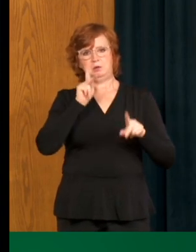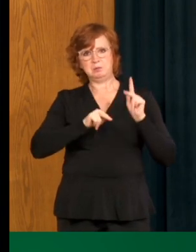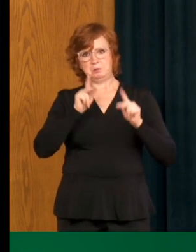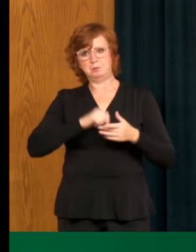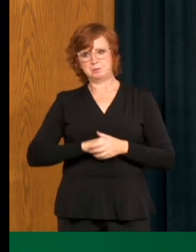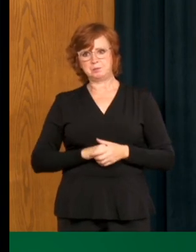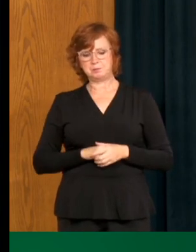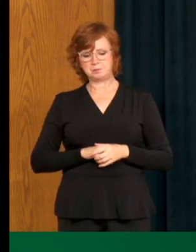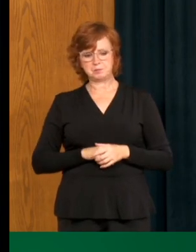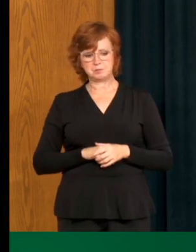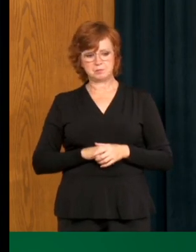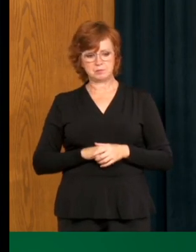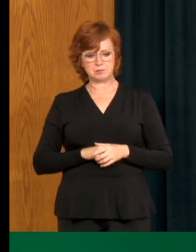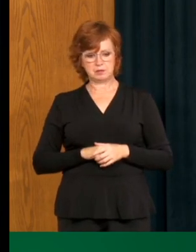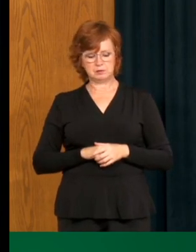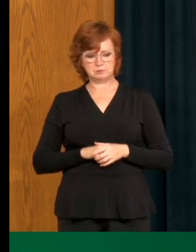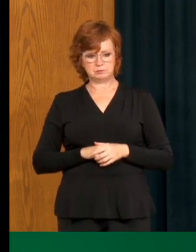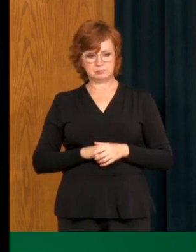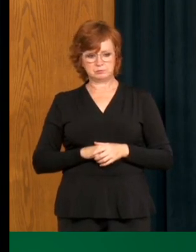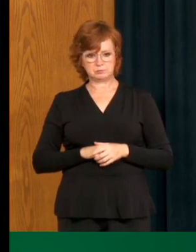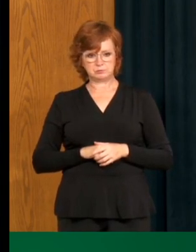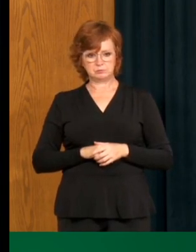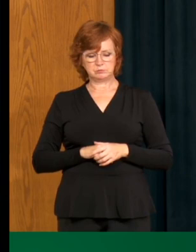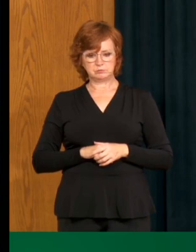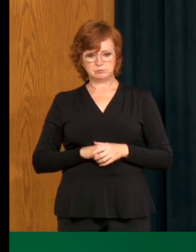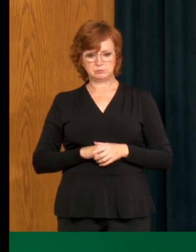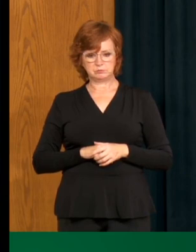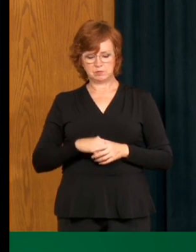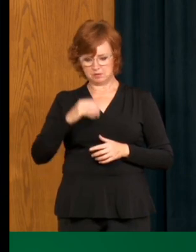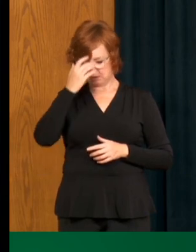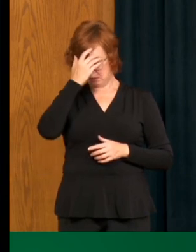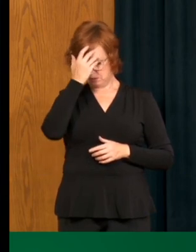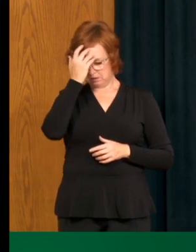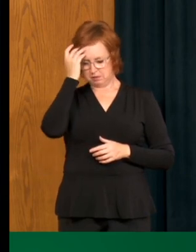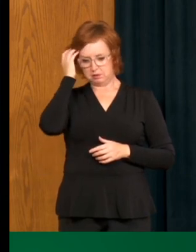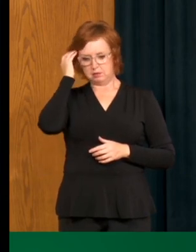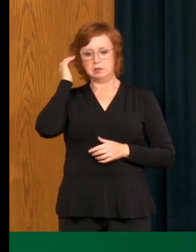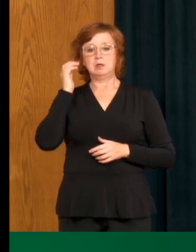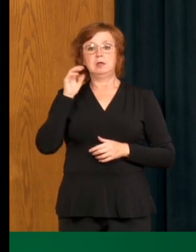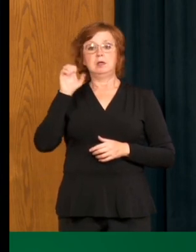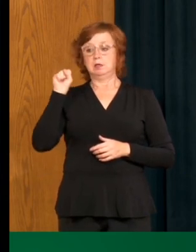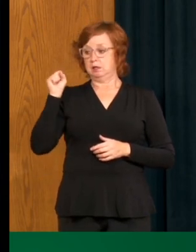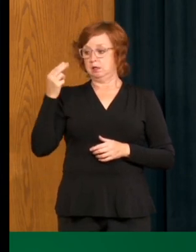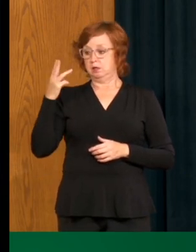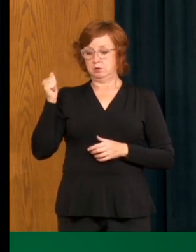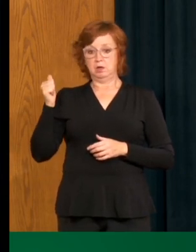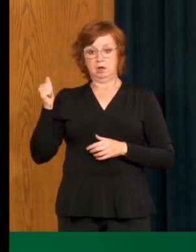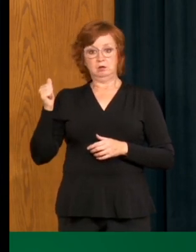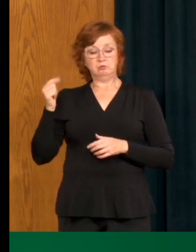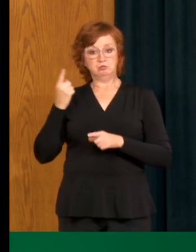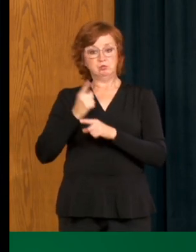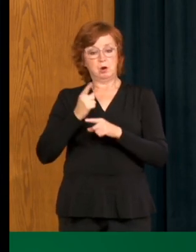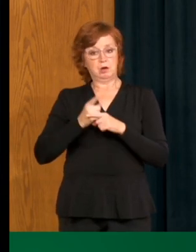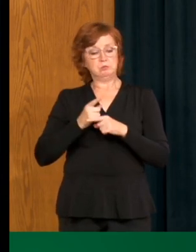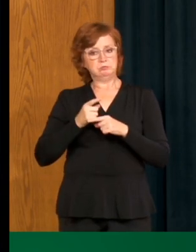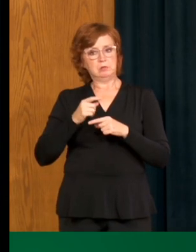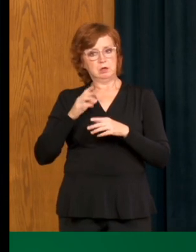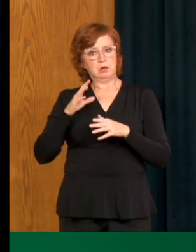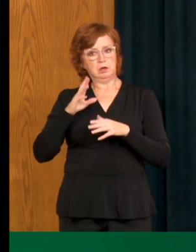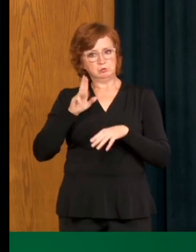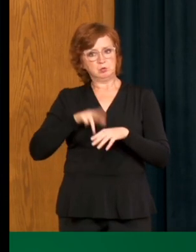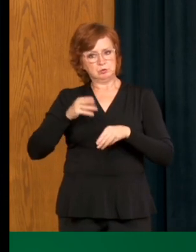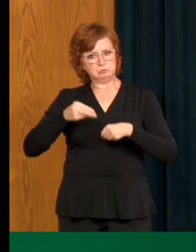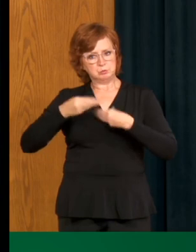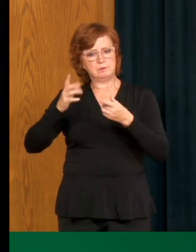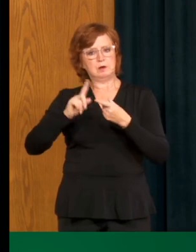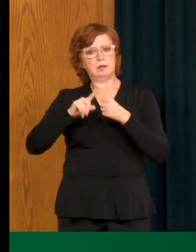there is the part of the outreach of the Saskatchewan Health Authority is yes, to provide the opportunity for testing where it's desired or where